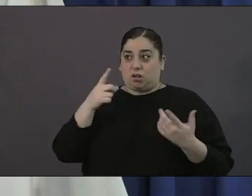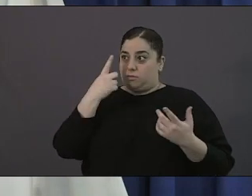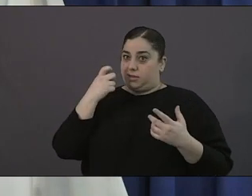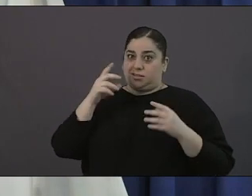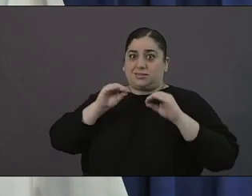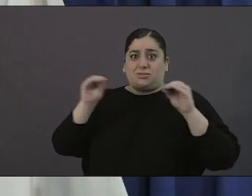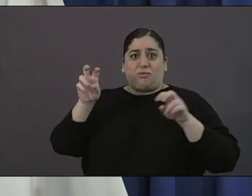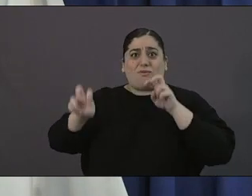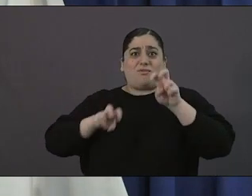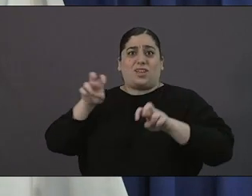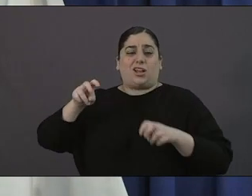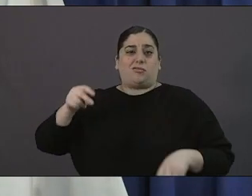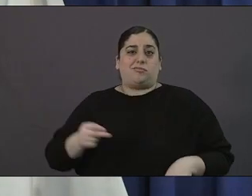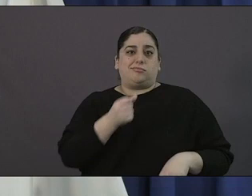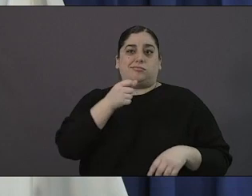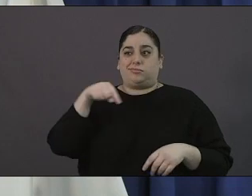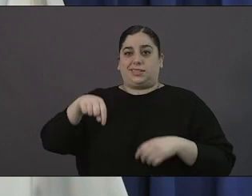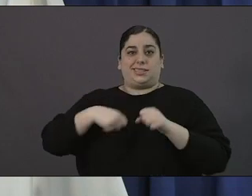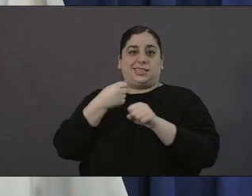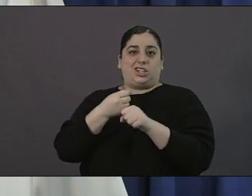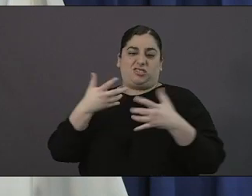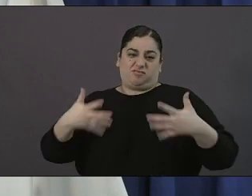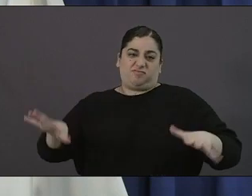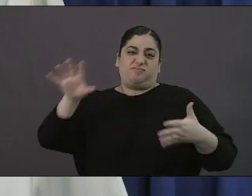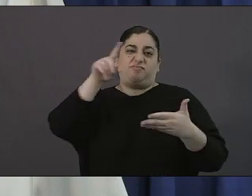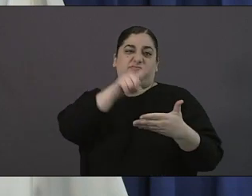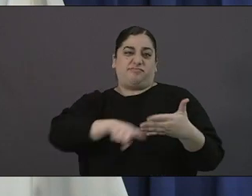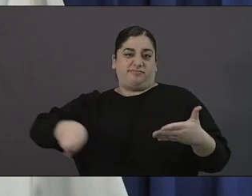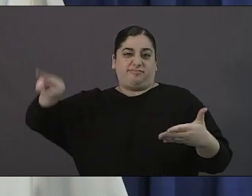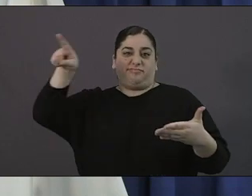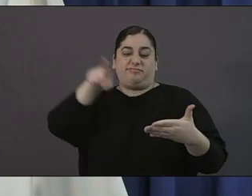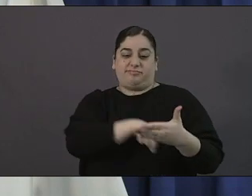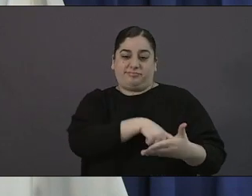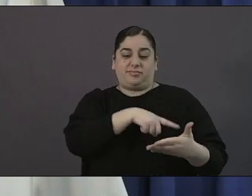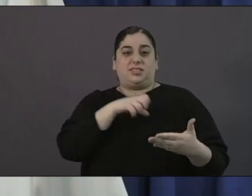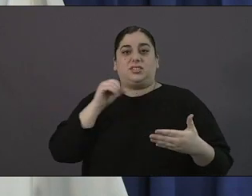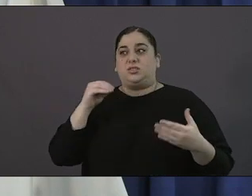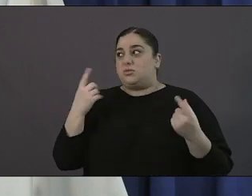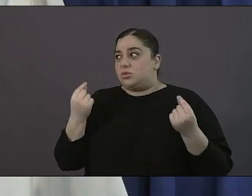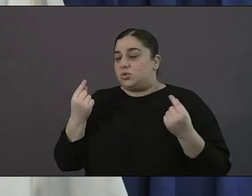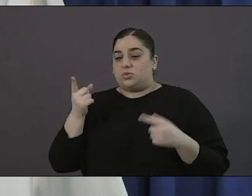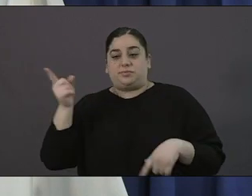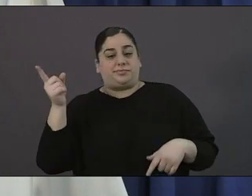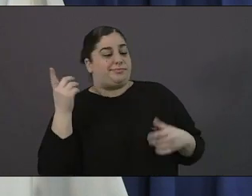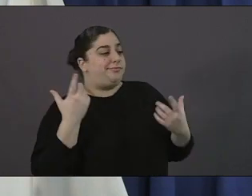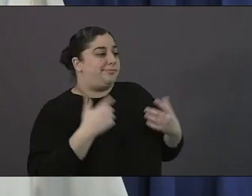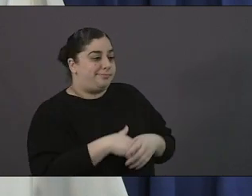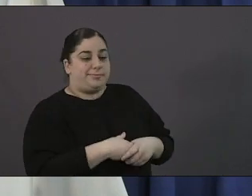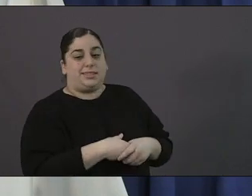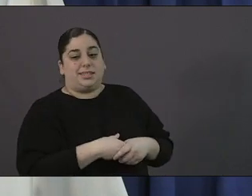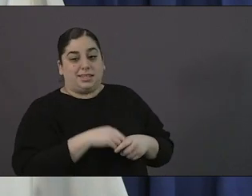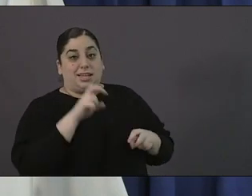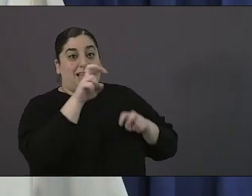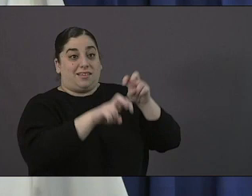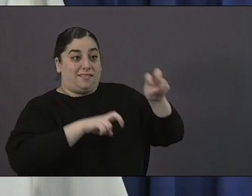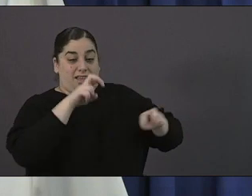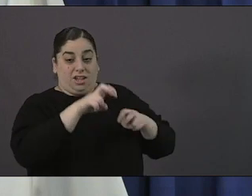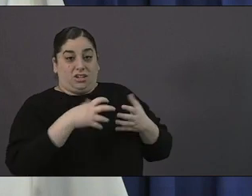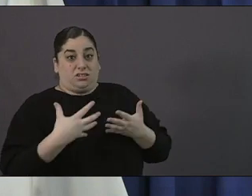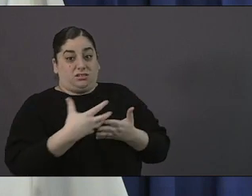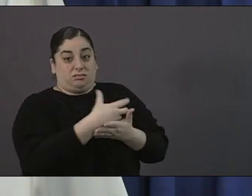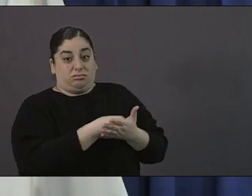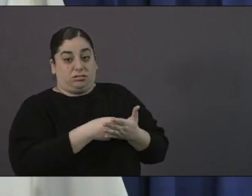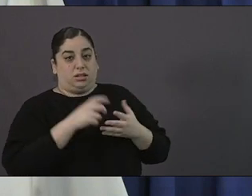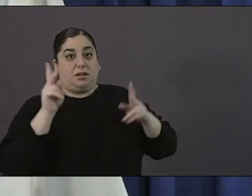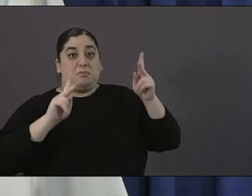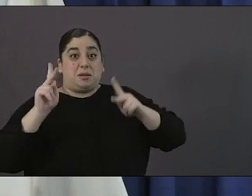um yeah we're tourism our economy the fair all really helps to our bottom line um and